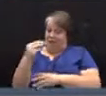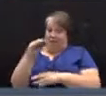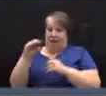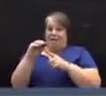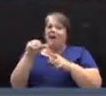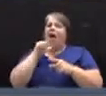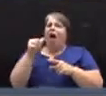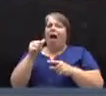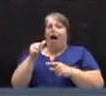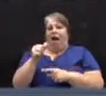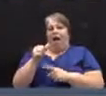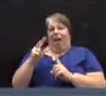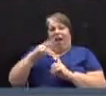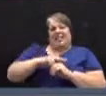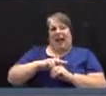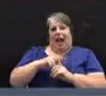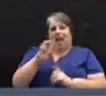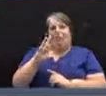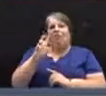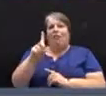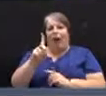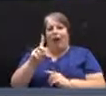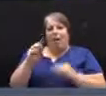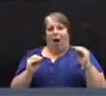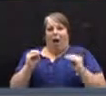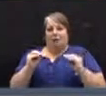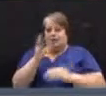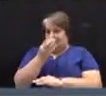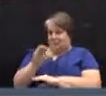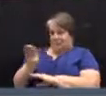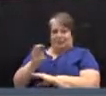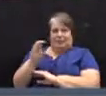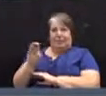balance. That was not a reduction in expenses.